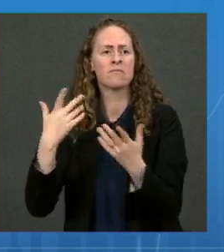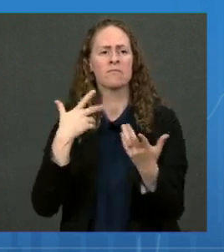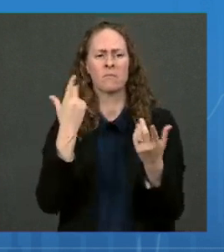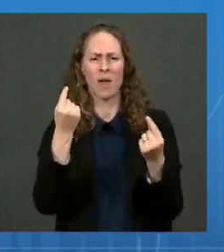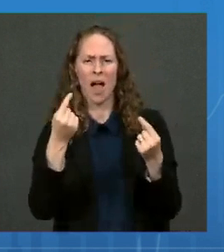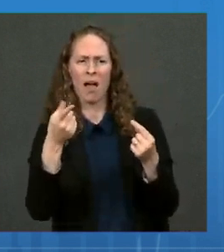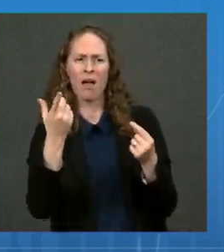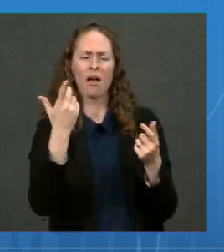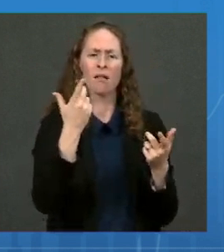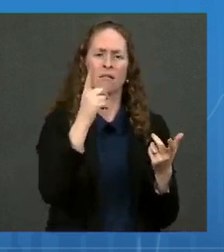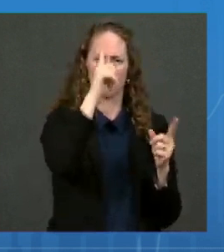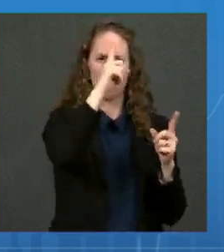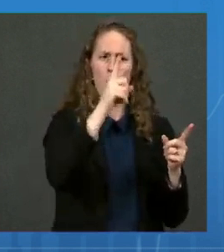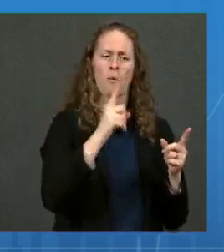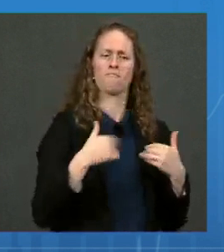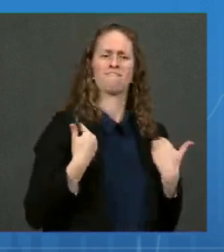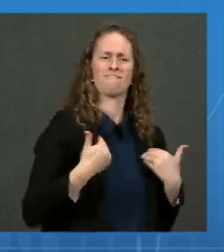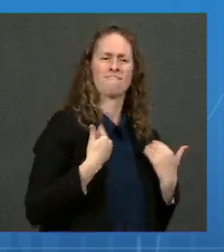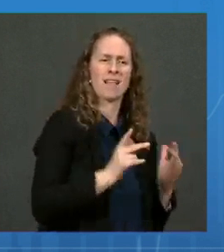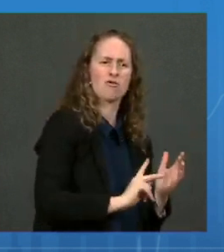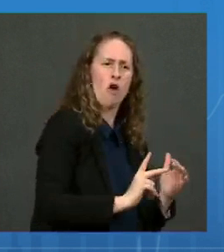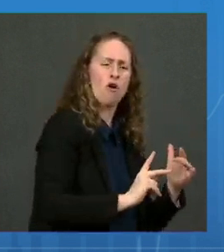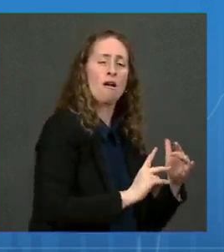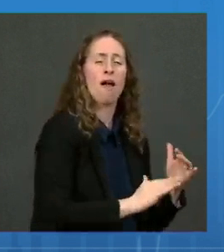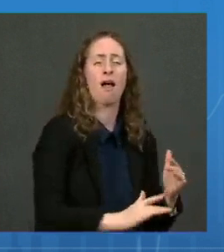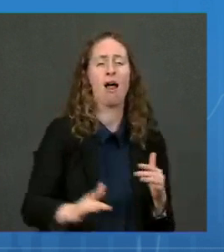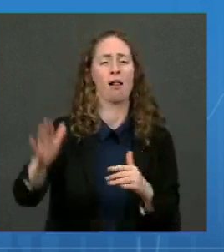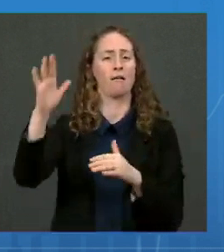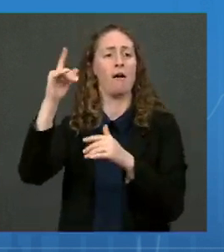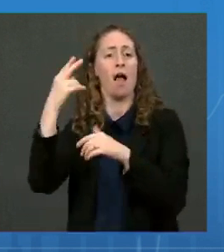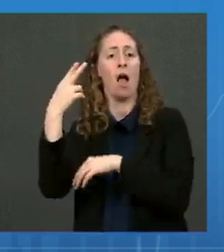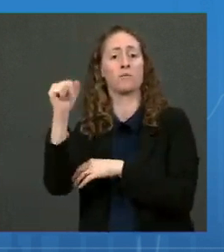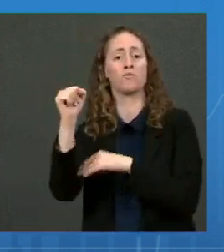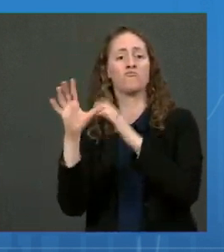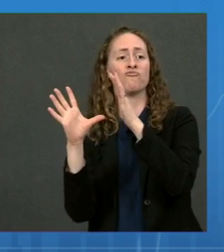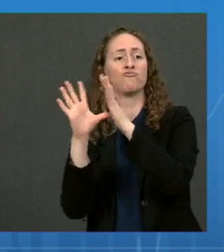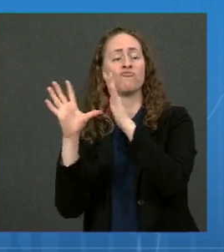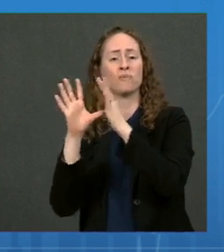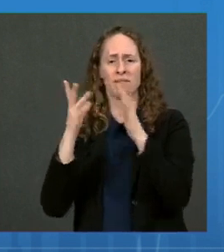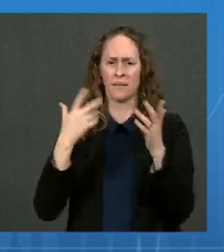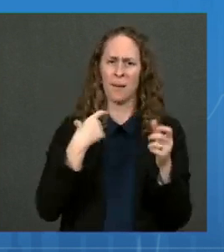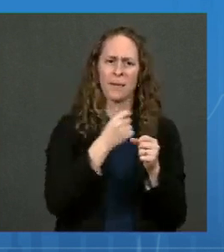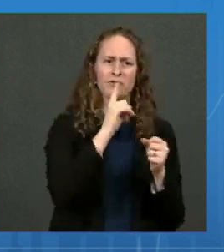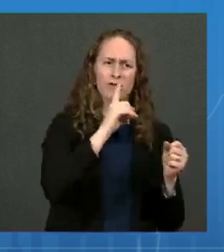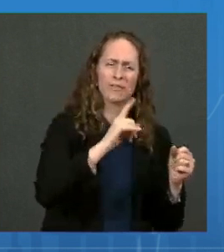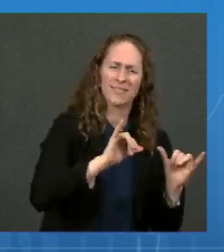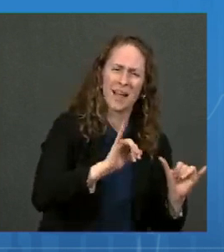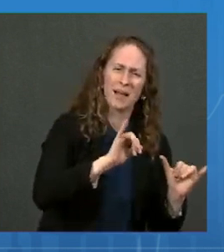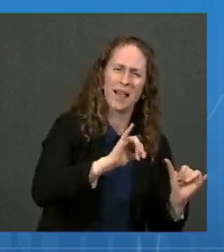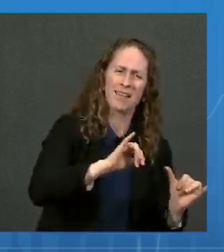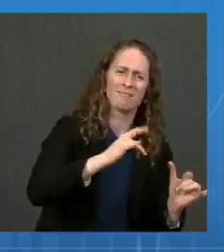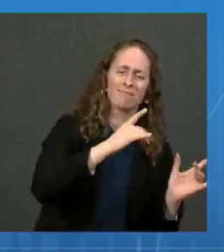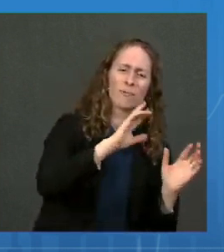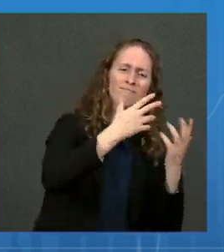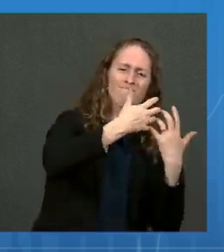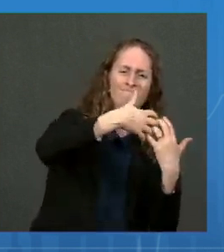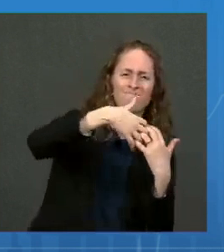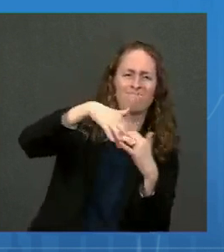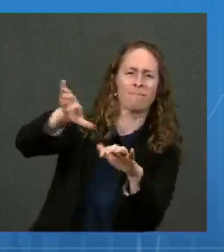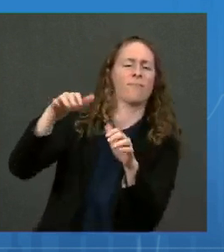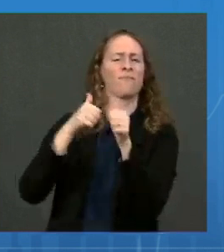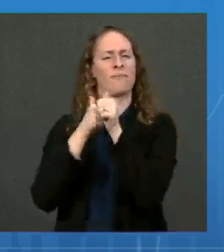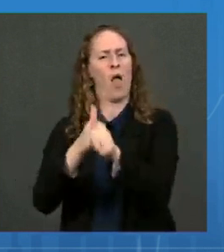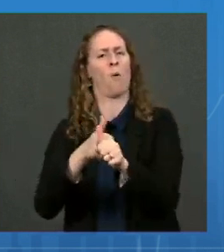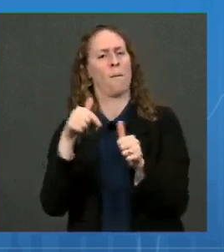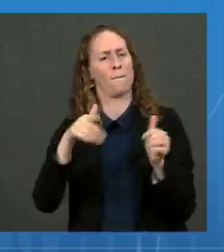plans, providing resources, guidance, and technical assistance to effectively carry out these strategies. Additionally,